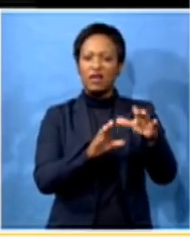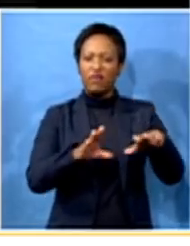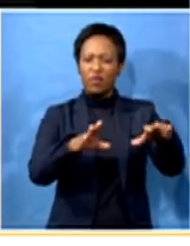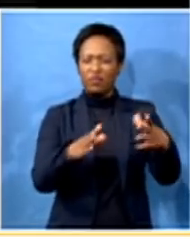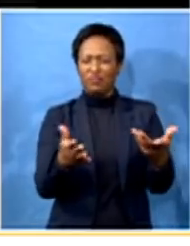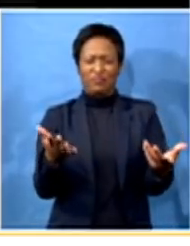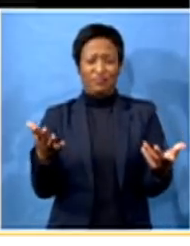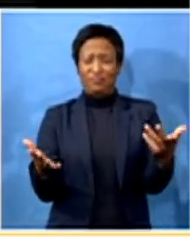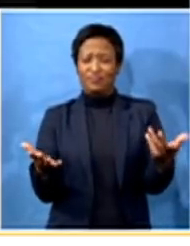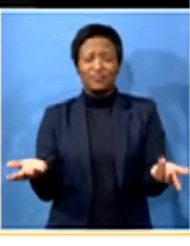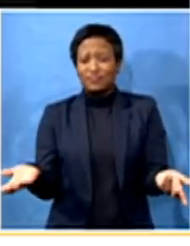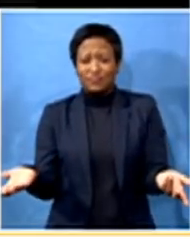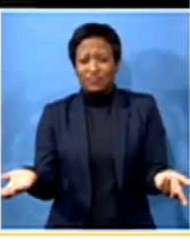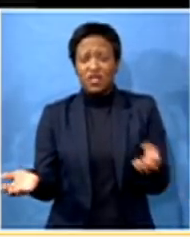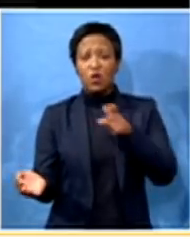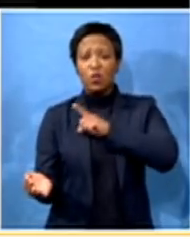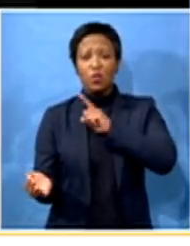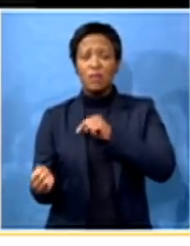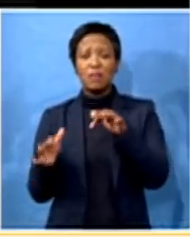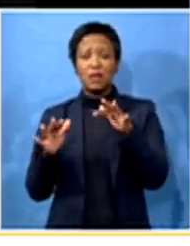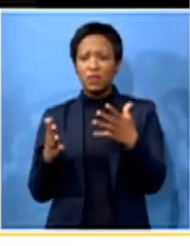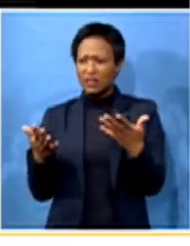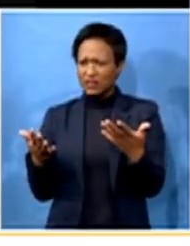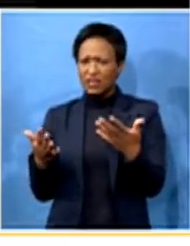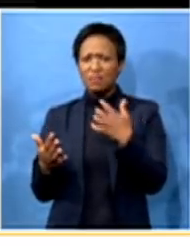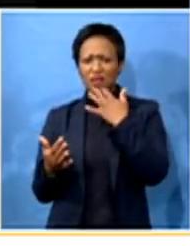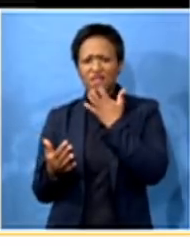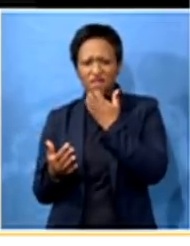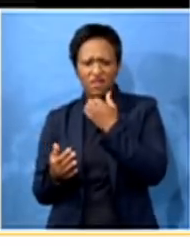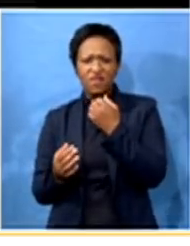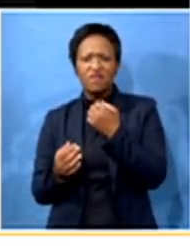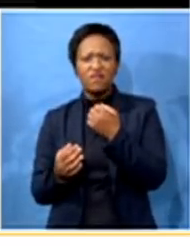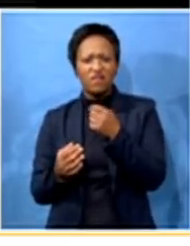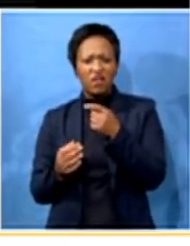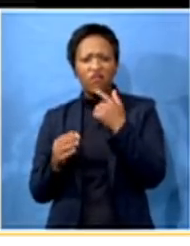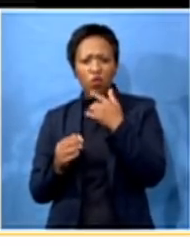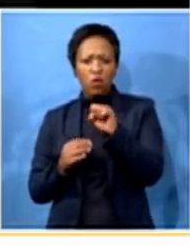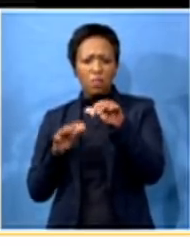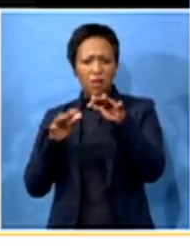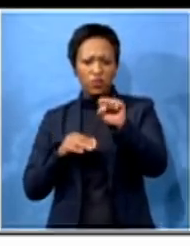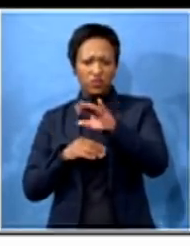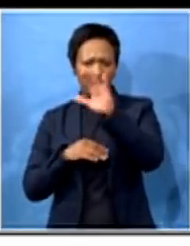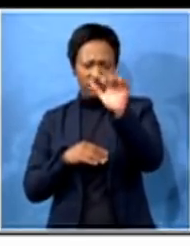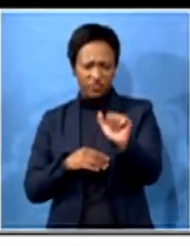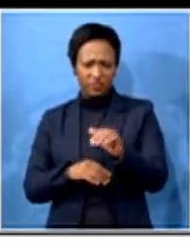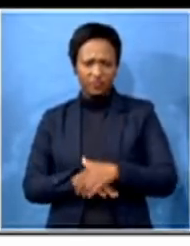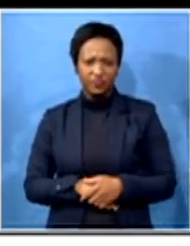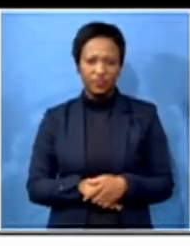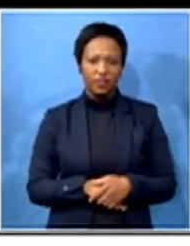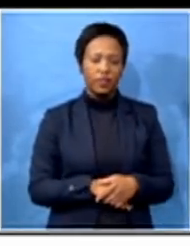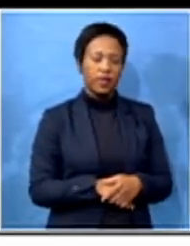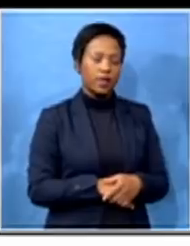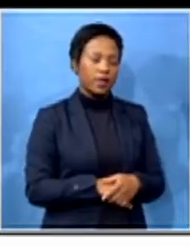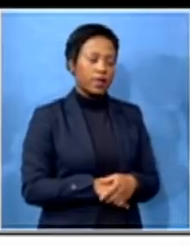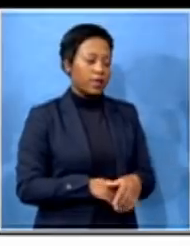So, essentially, you're taking the people of South Africa for a ride. It's about the ANC taking an